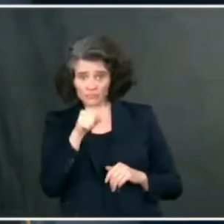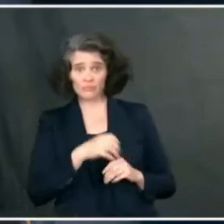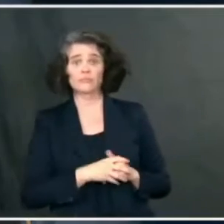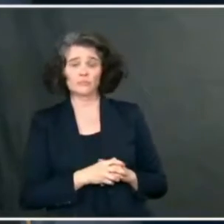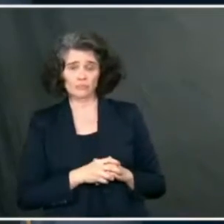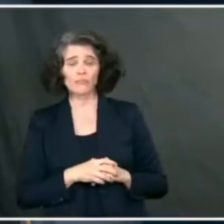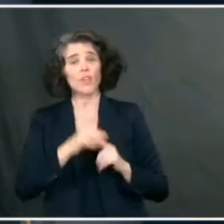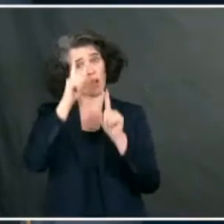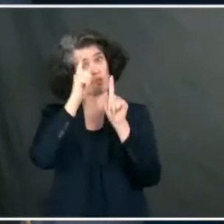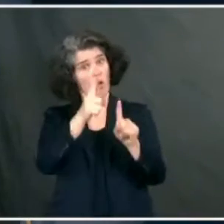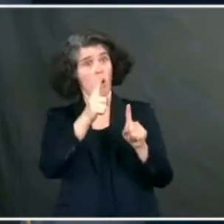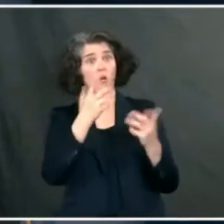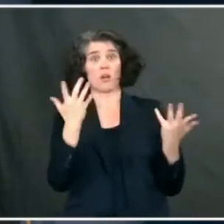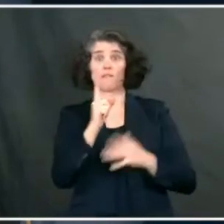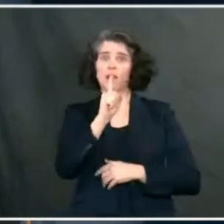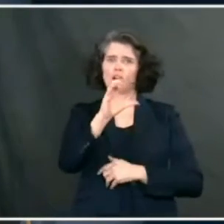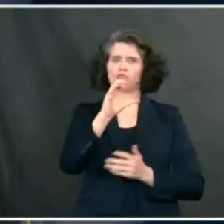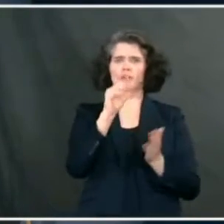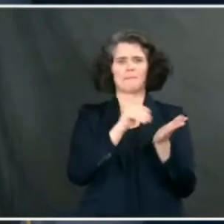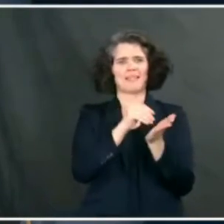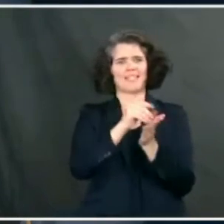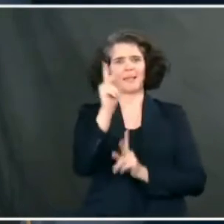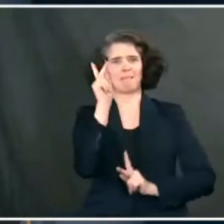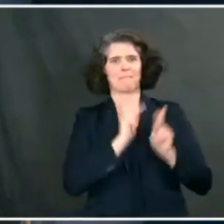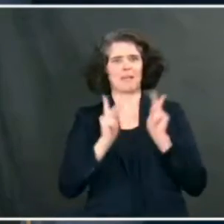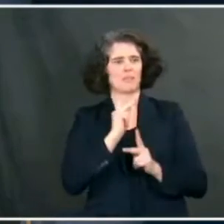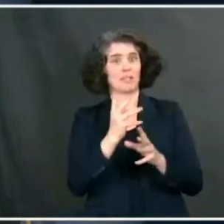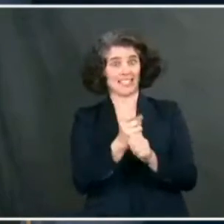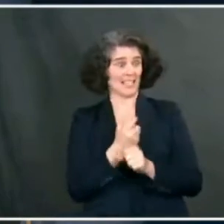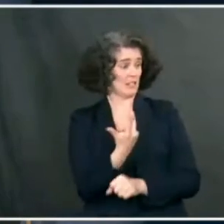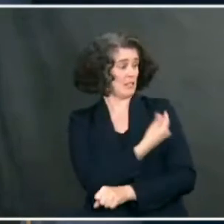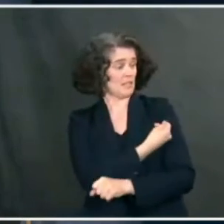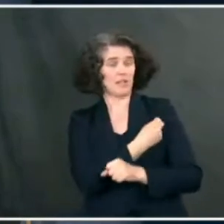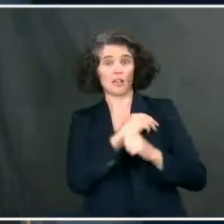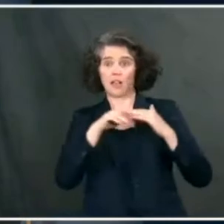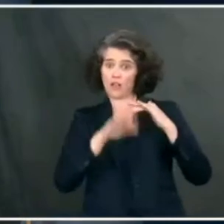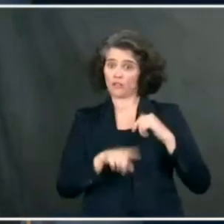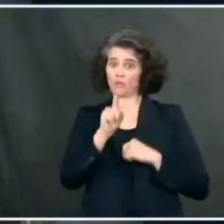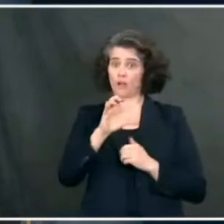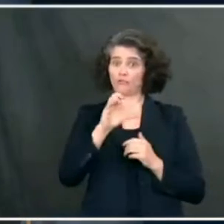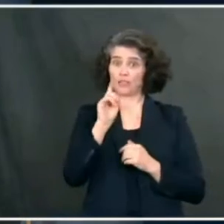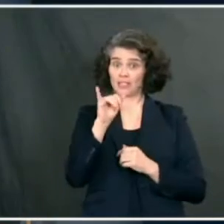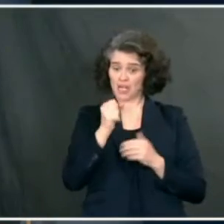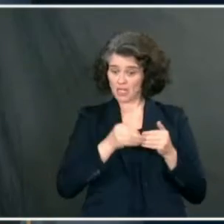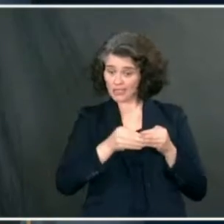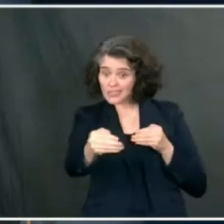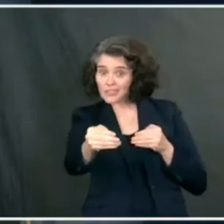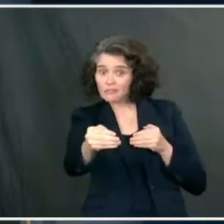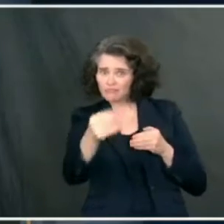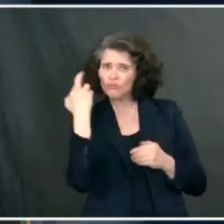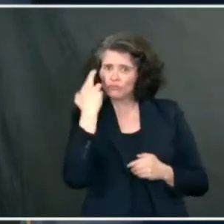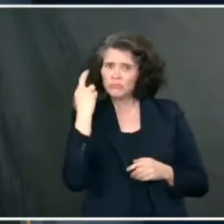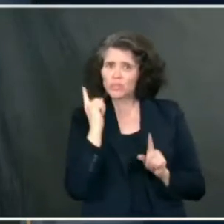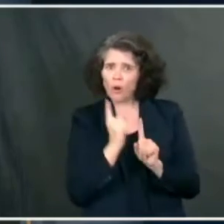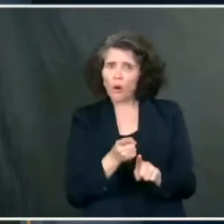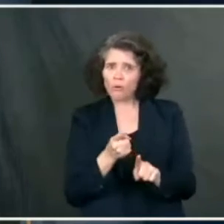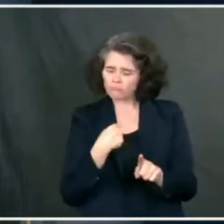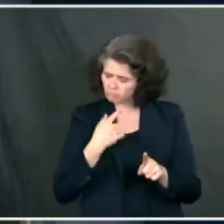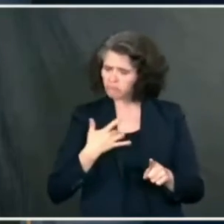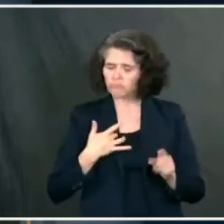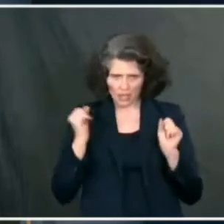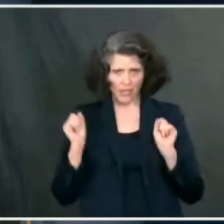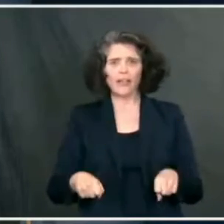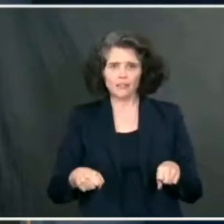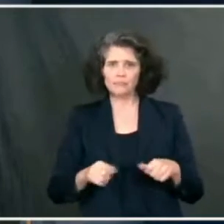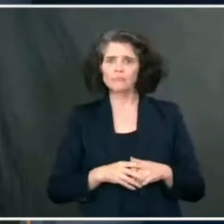of getting 100 million people vaccinated in the first 100 days is quite a reasonable goal. And when you get to the point, and